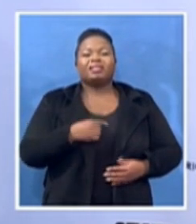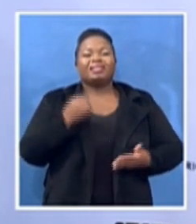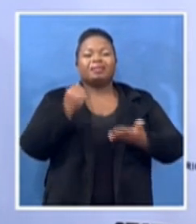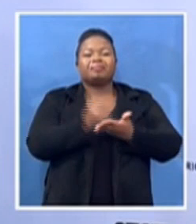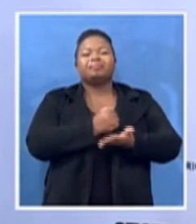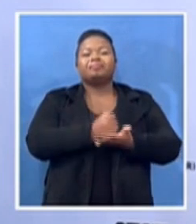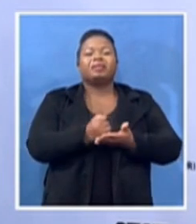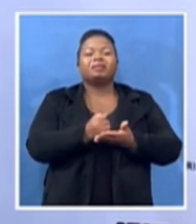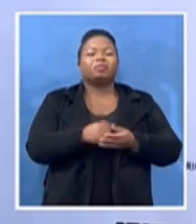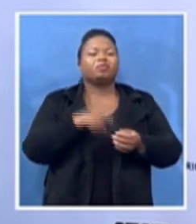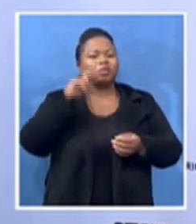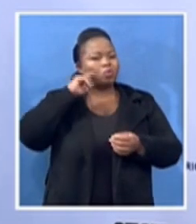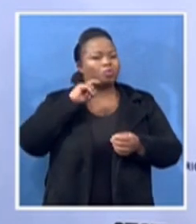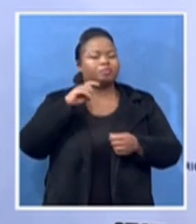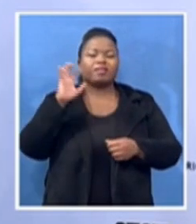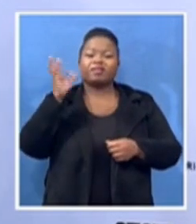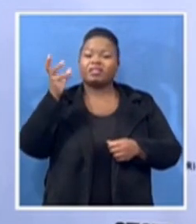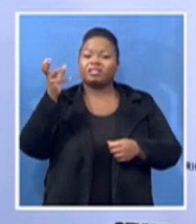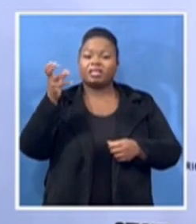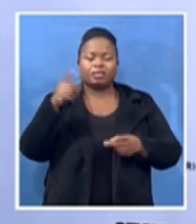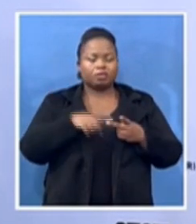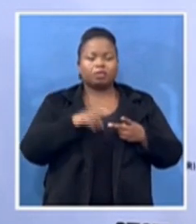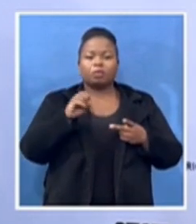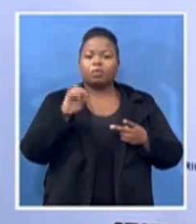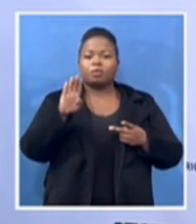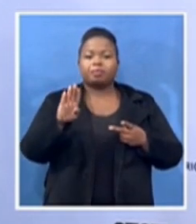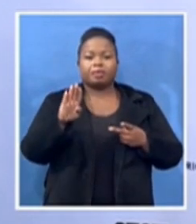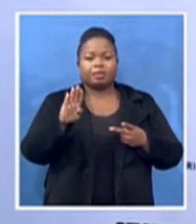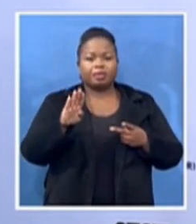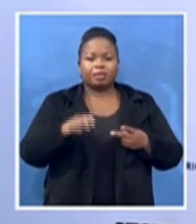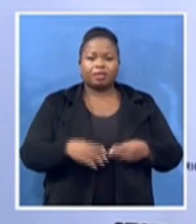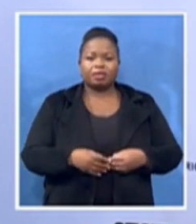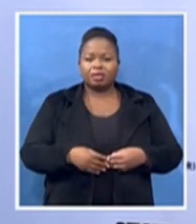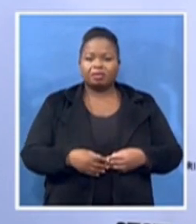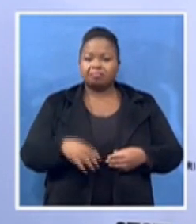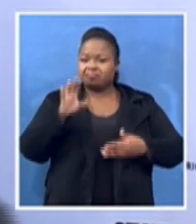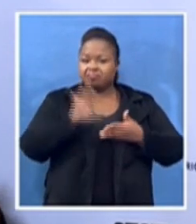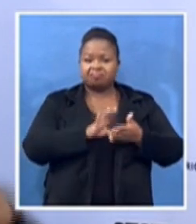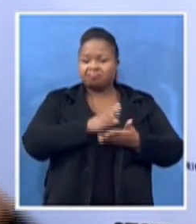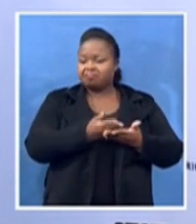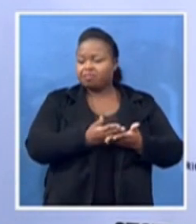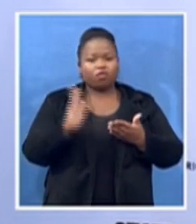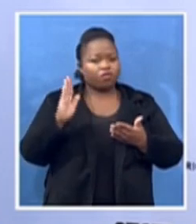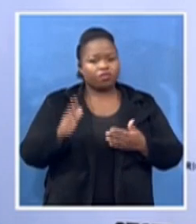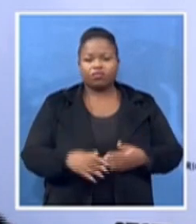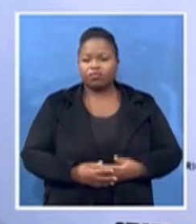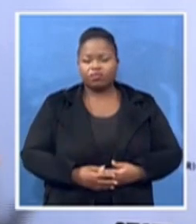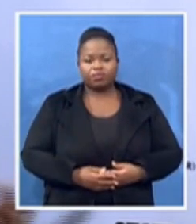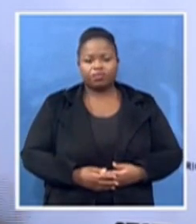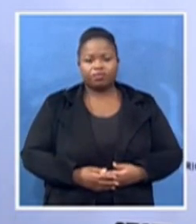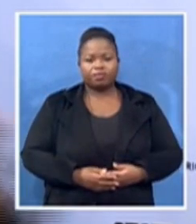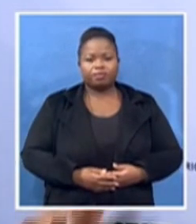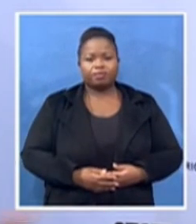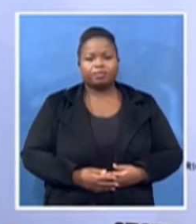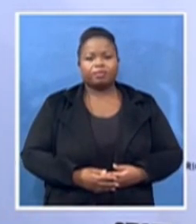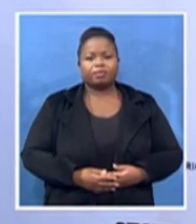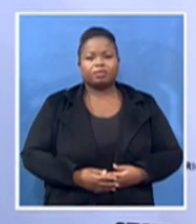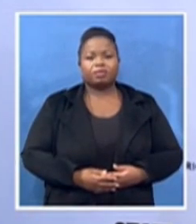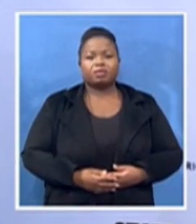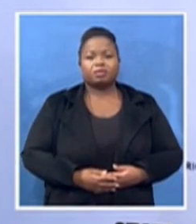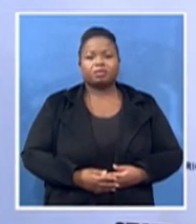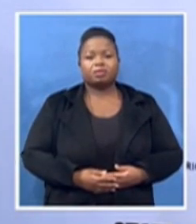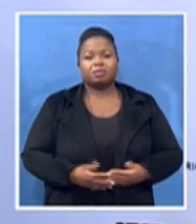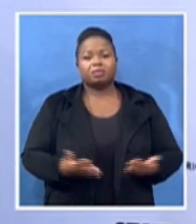Plumfontein, they banned passes there. And it's as if the passes were